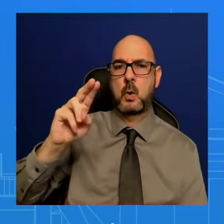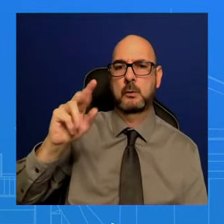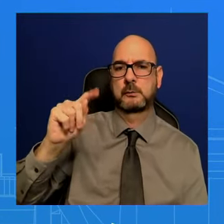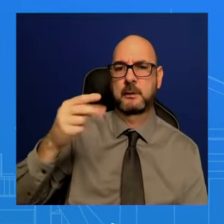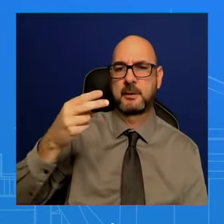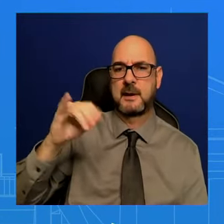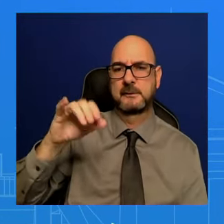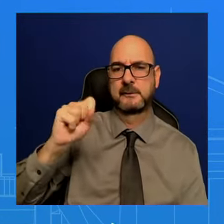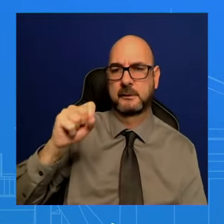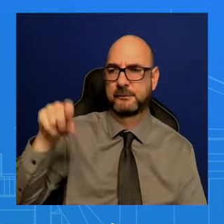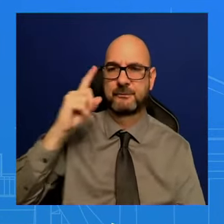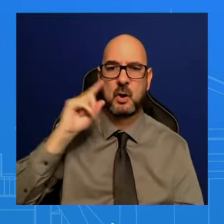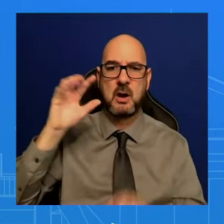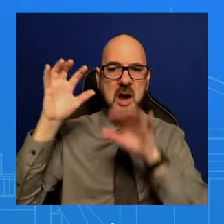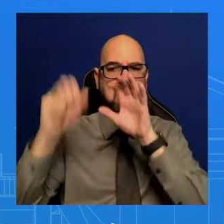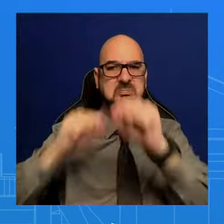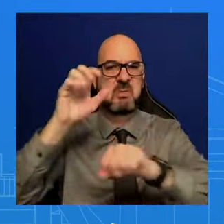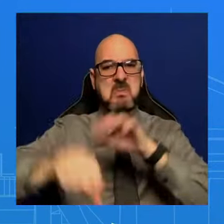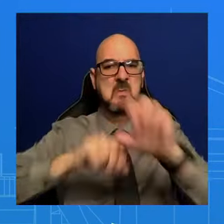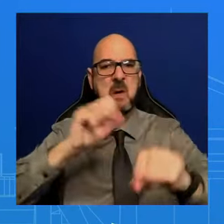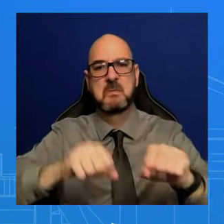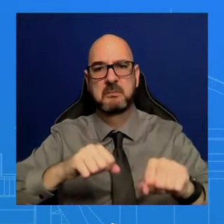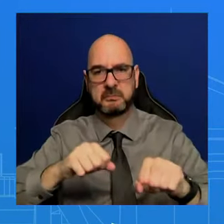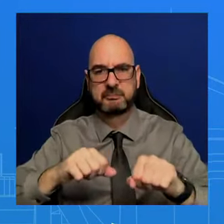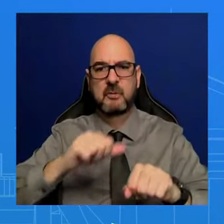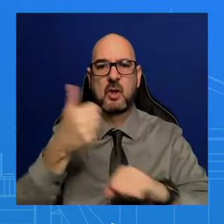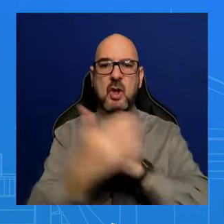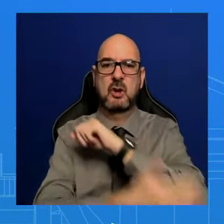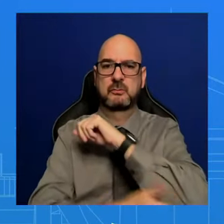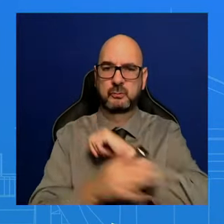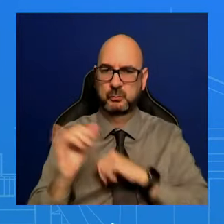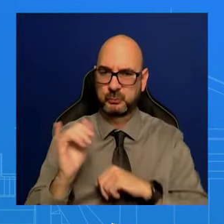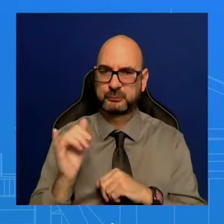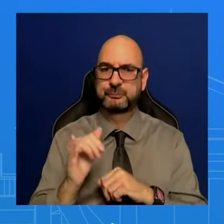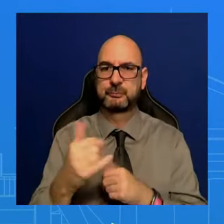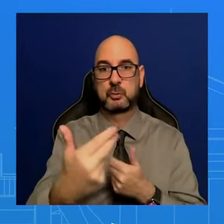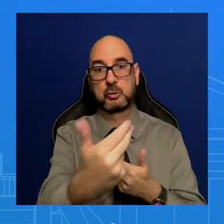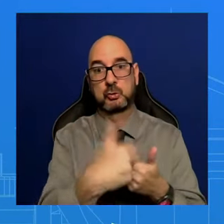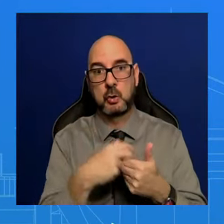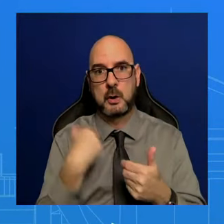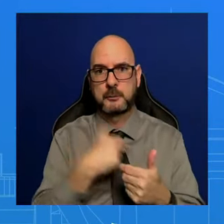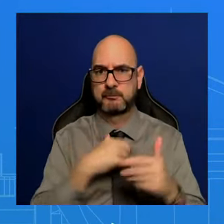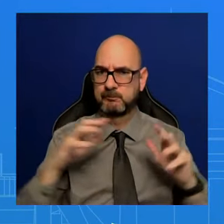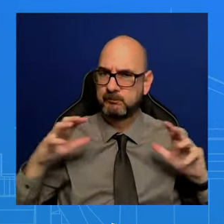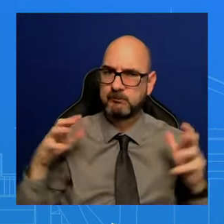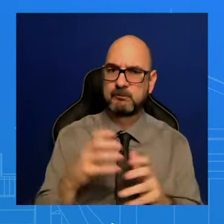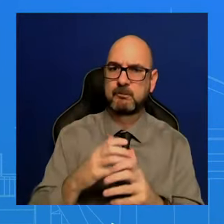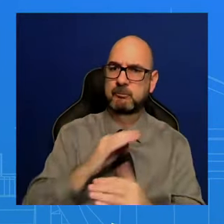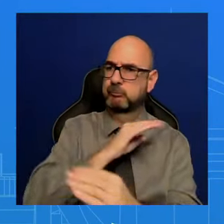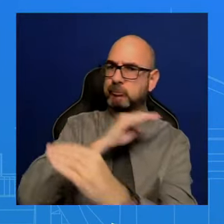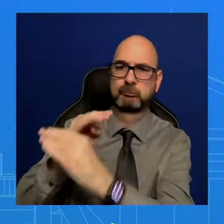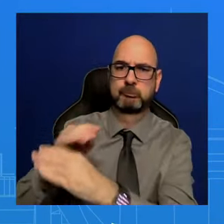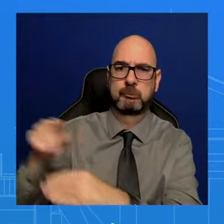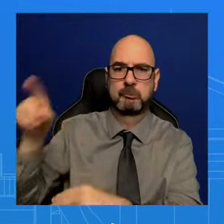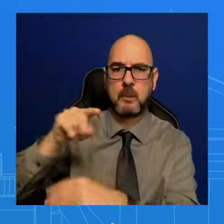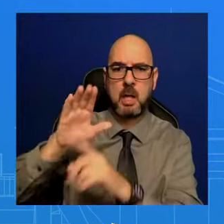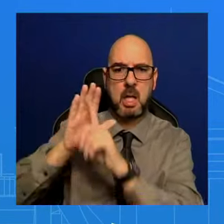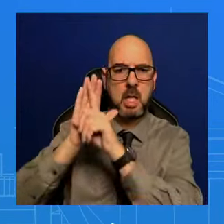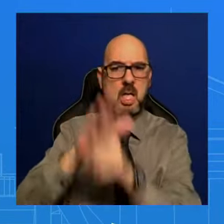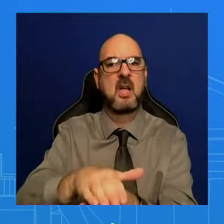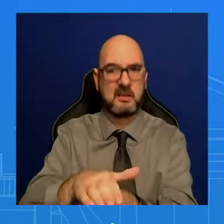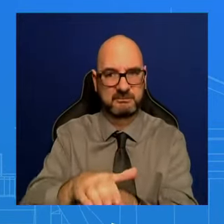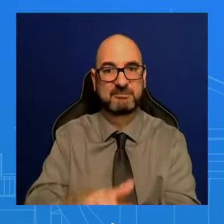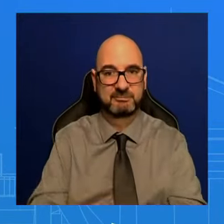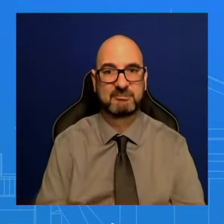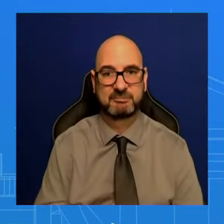the same and join us in bringing to a halt these appalling attacks. Thanks. And then one more on Haiti. We